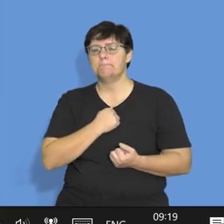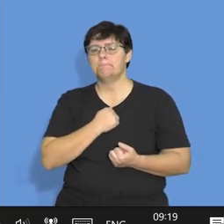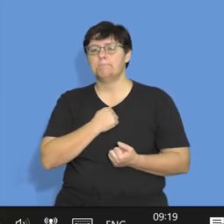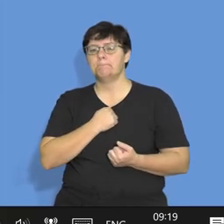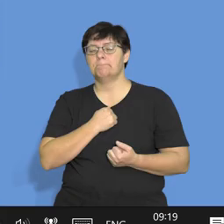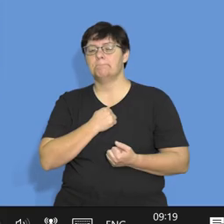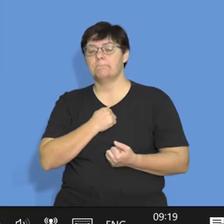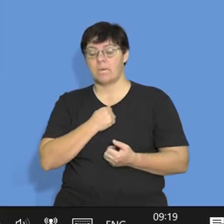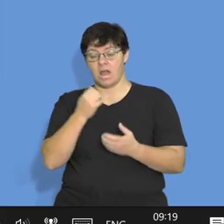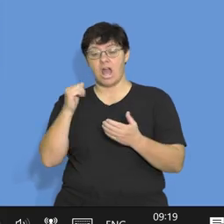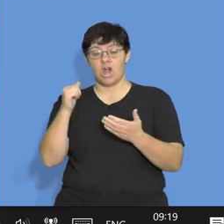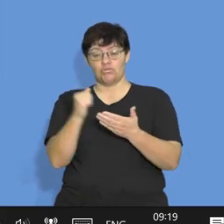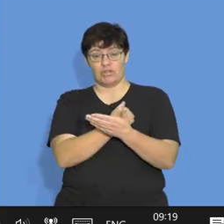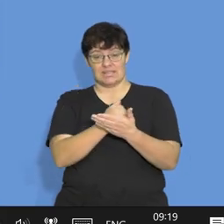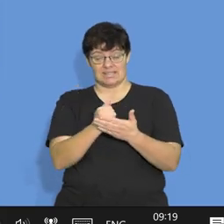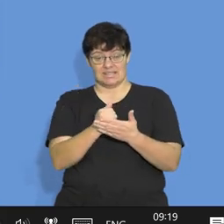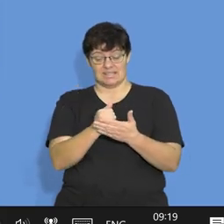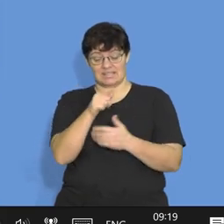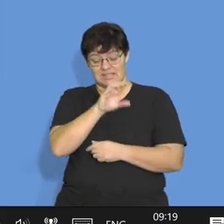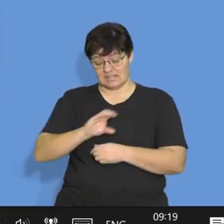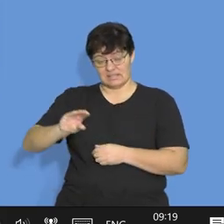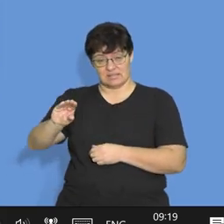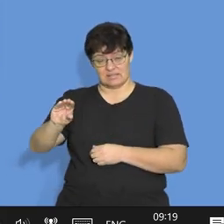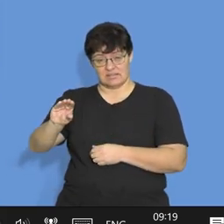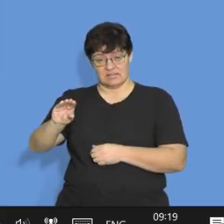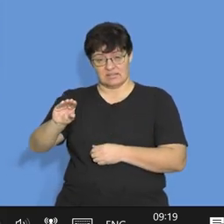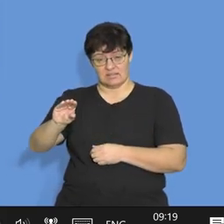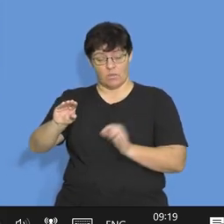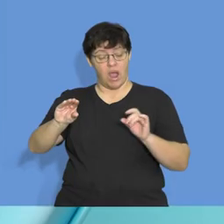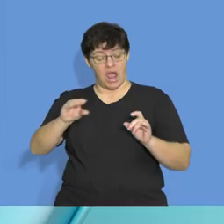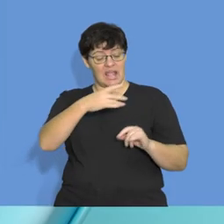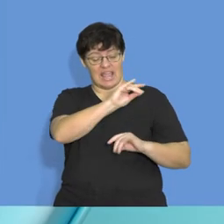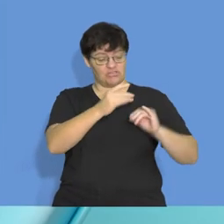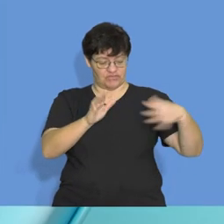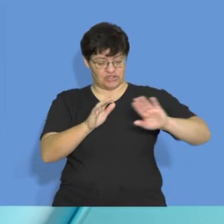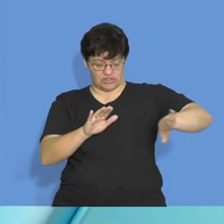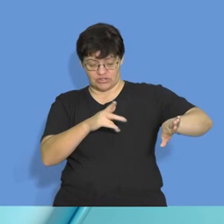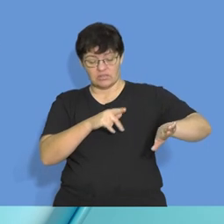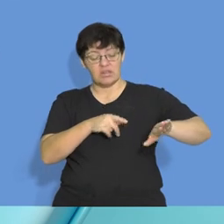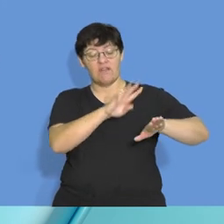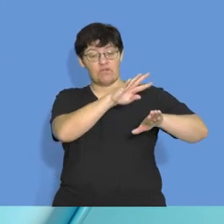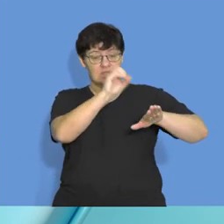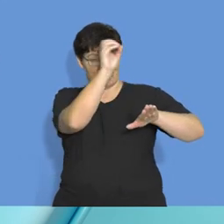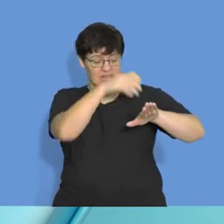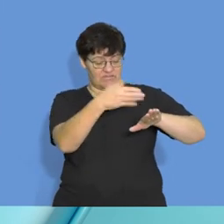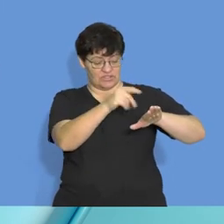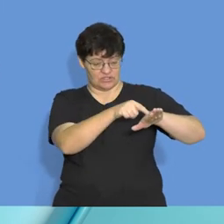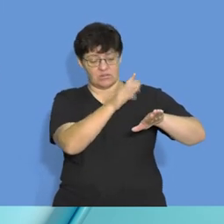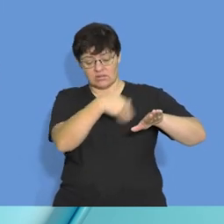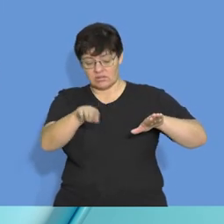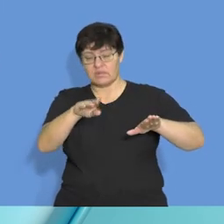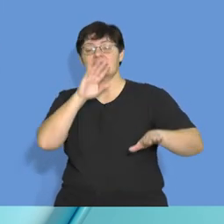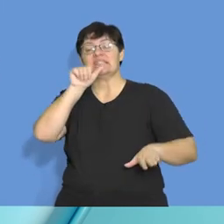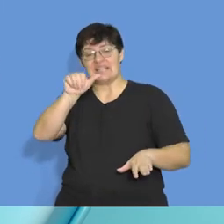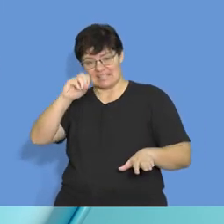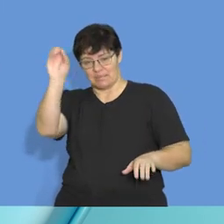component. What percentage was bought on credit? Remember, 40% was cash, so, obviously, 60